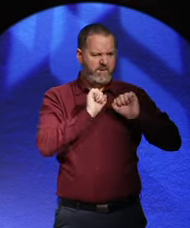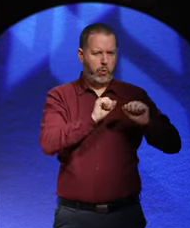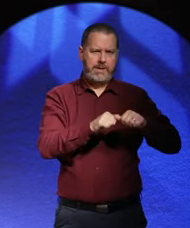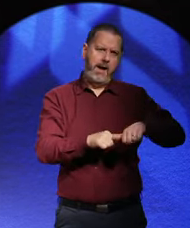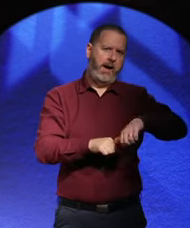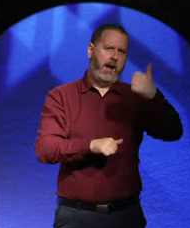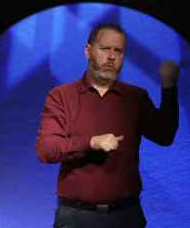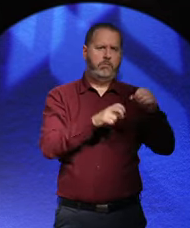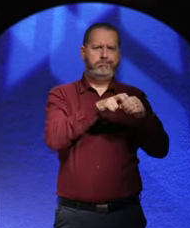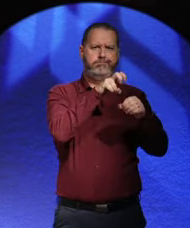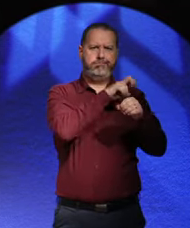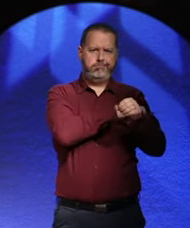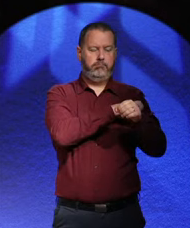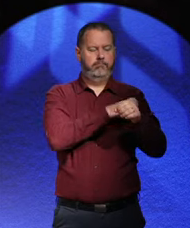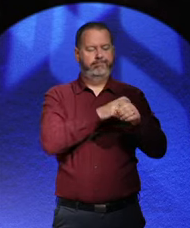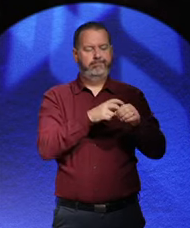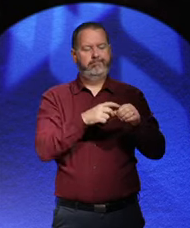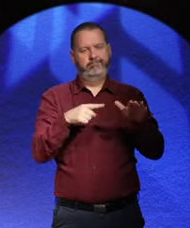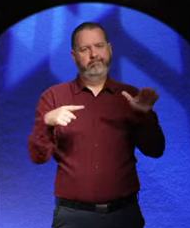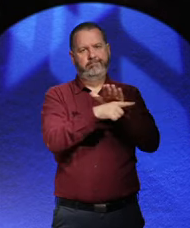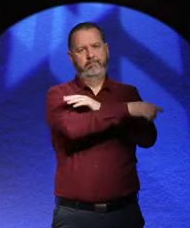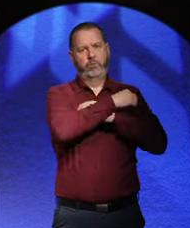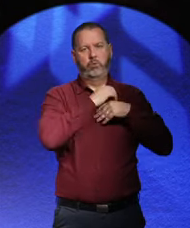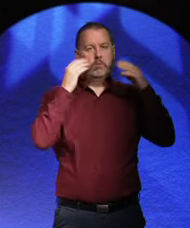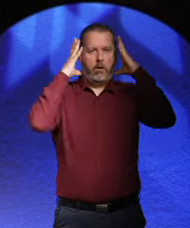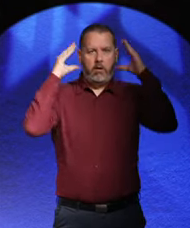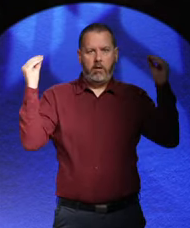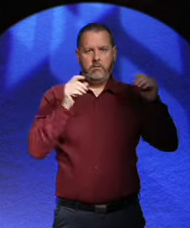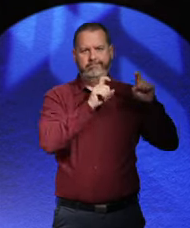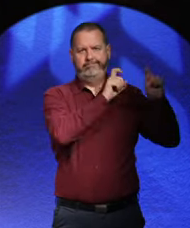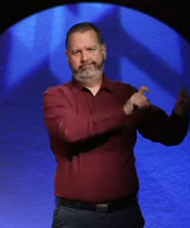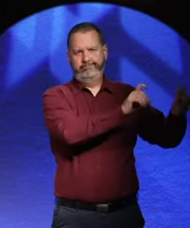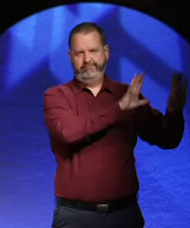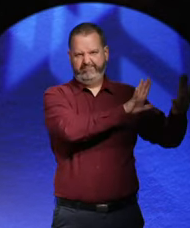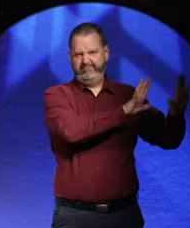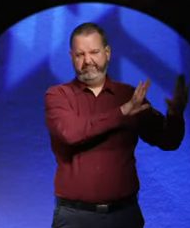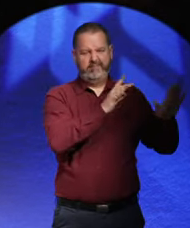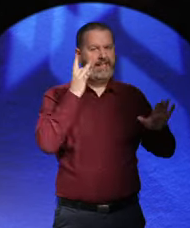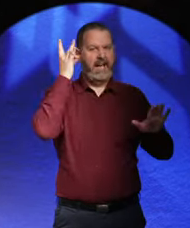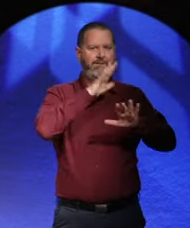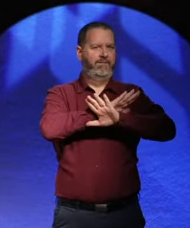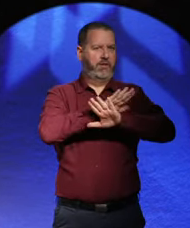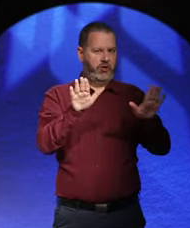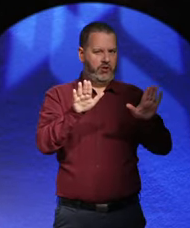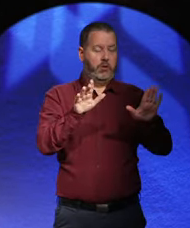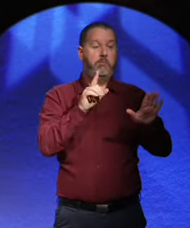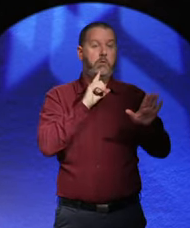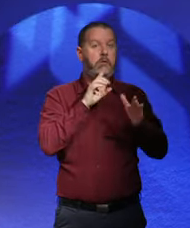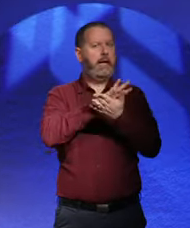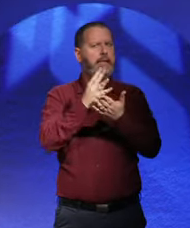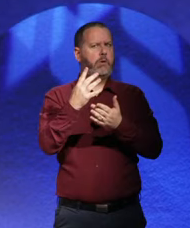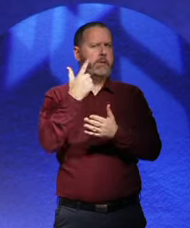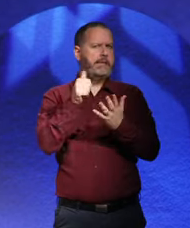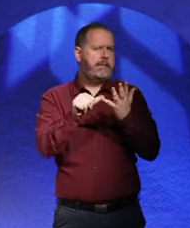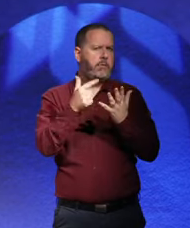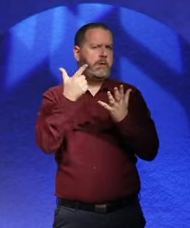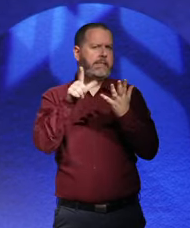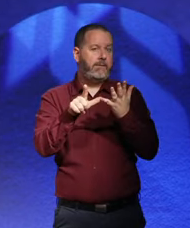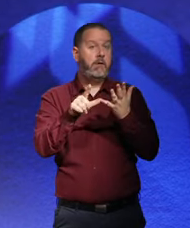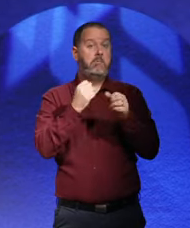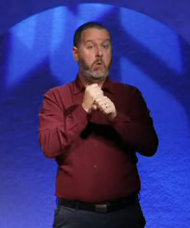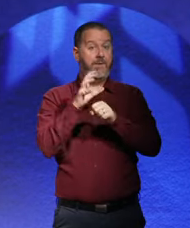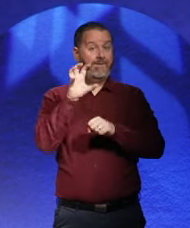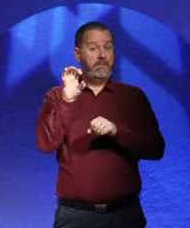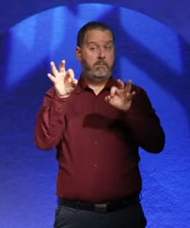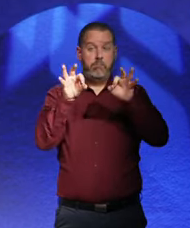live in exile in the Netherlands. And it's thought that even in 1926, 27, that about 50%